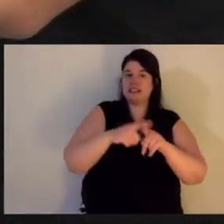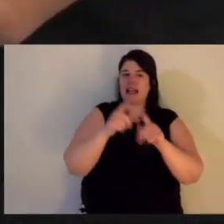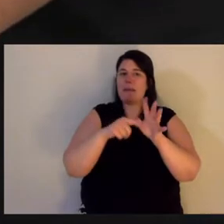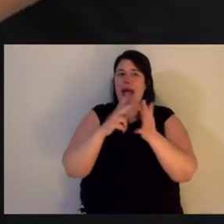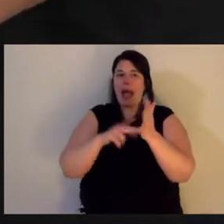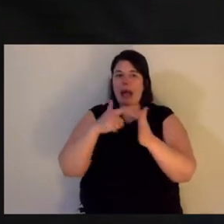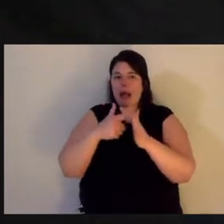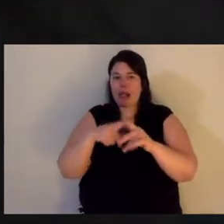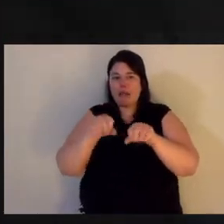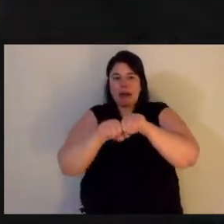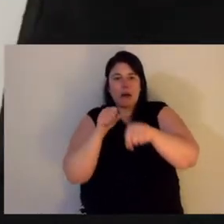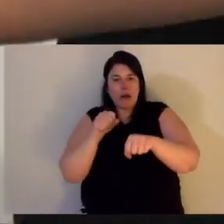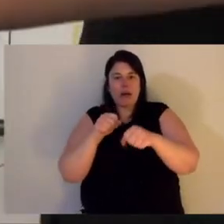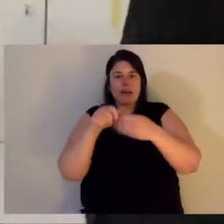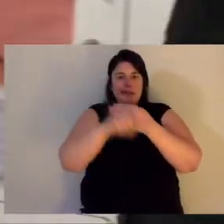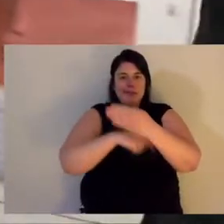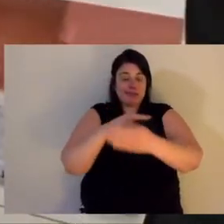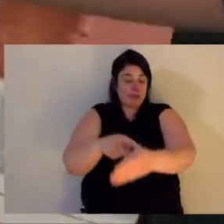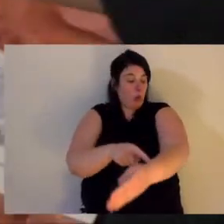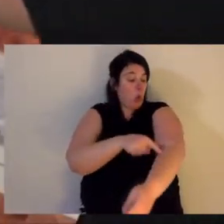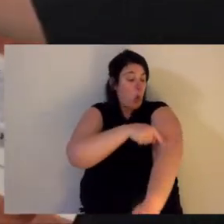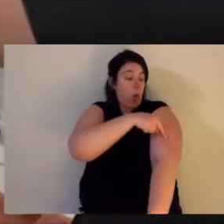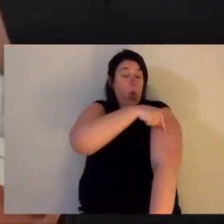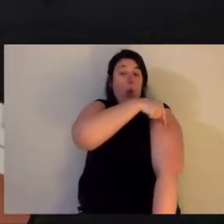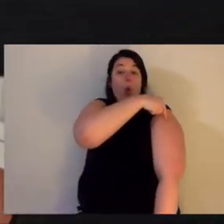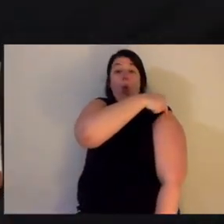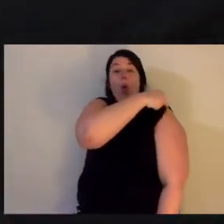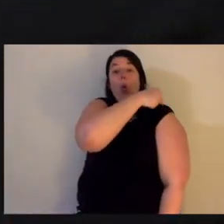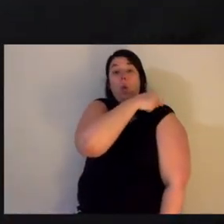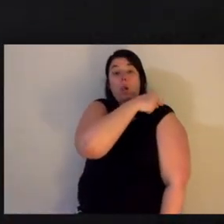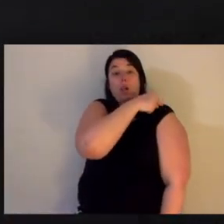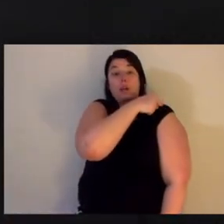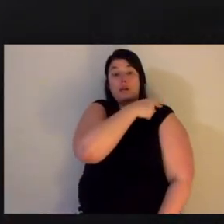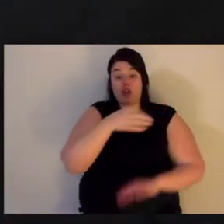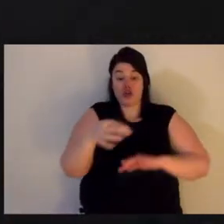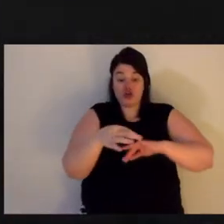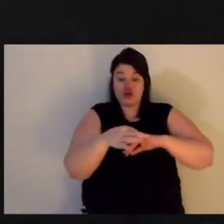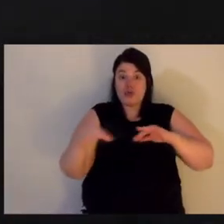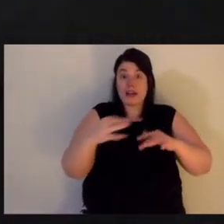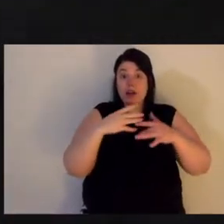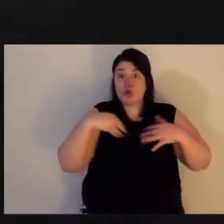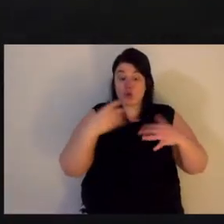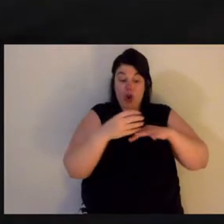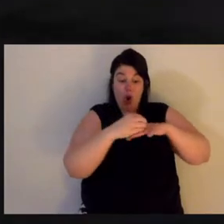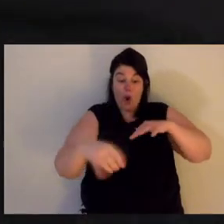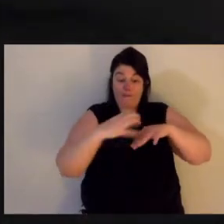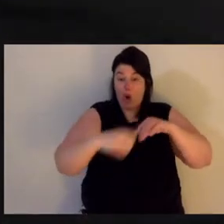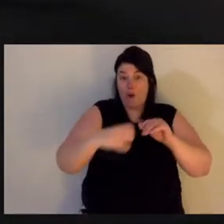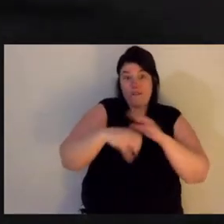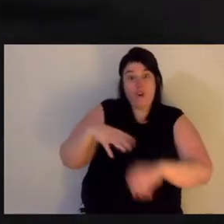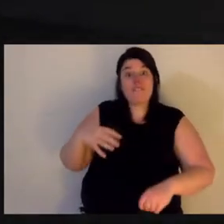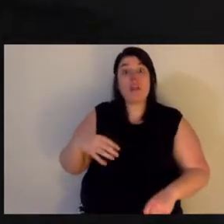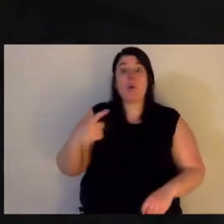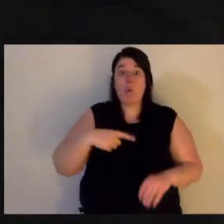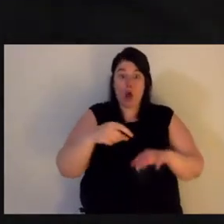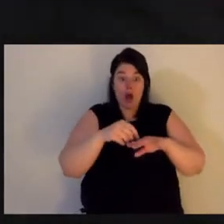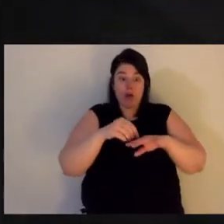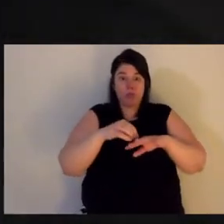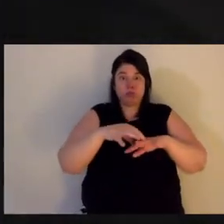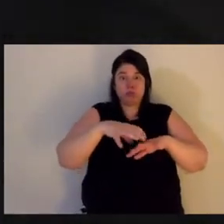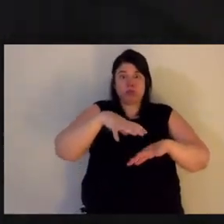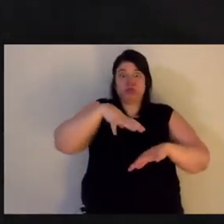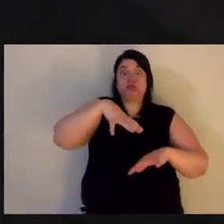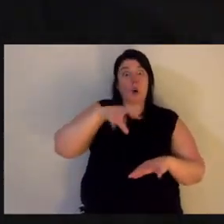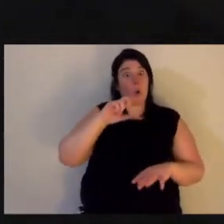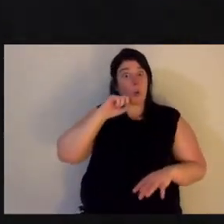sure you take any rings or jewellery on that you might have on because your hand's going to swell up. Get that bandage on. You can then just do something like undo a button